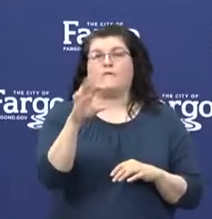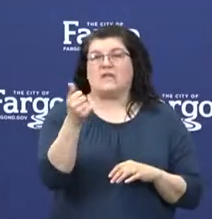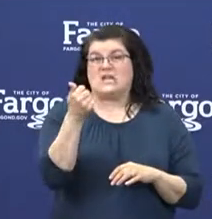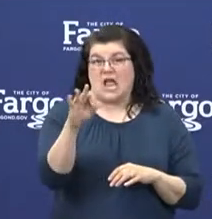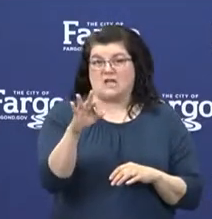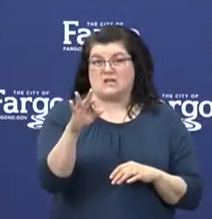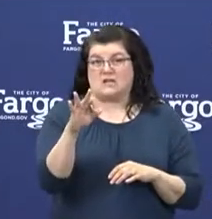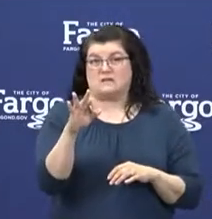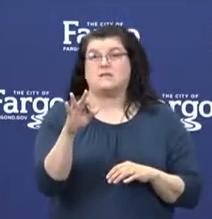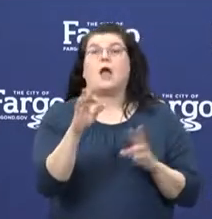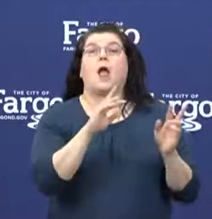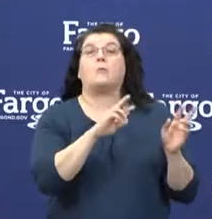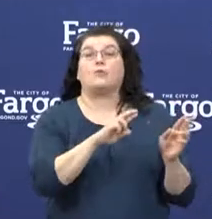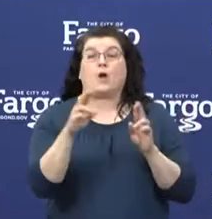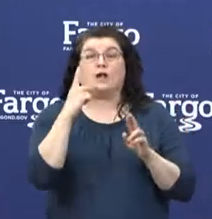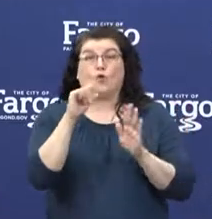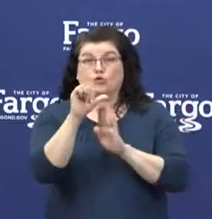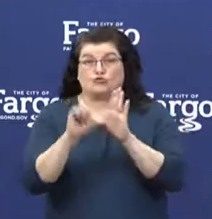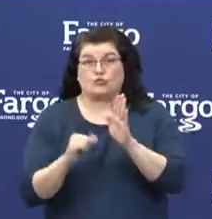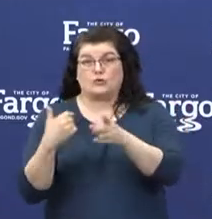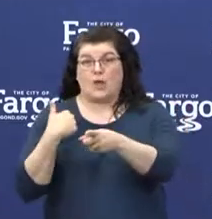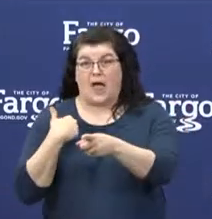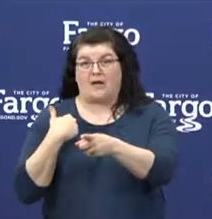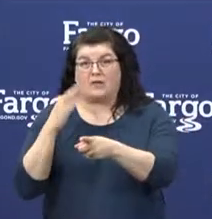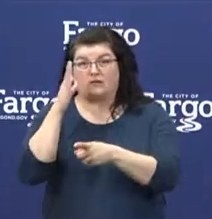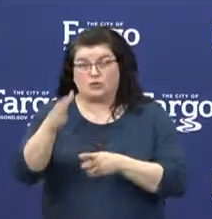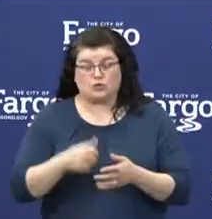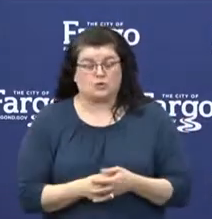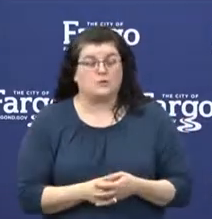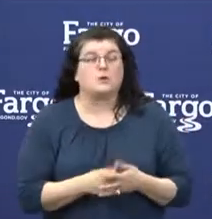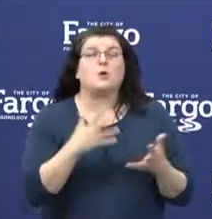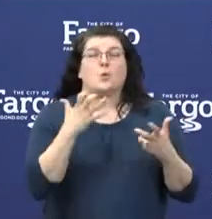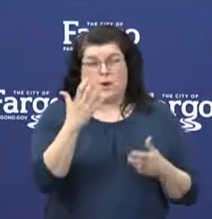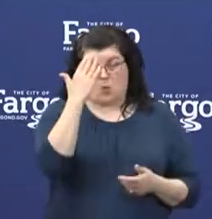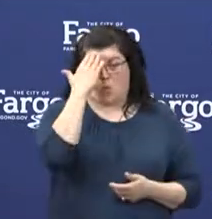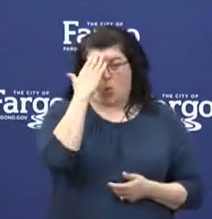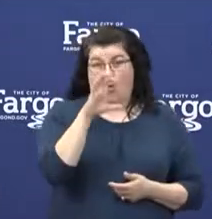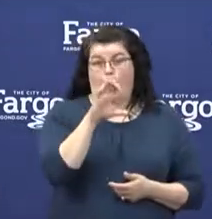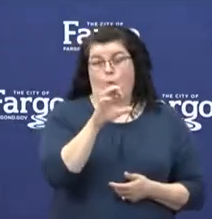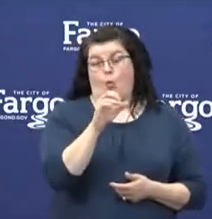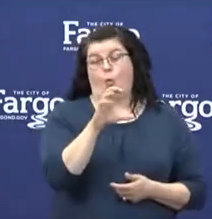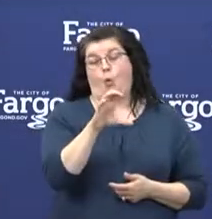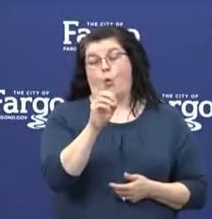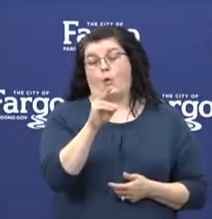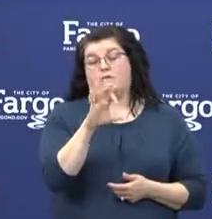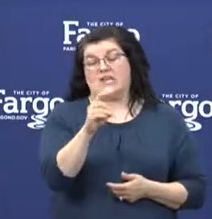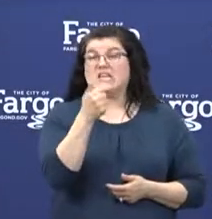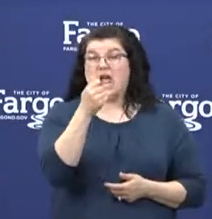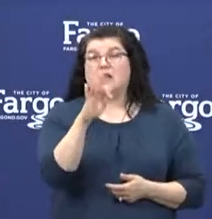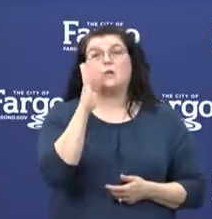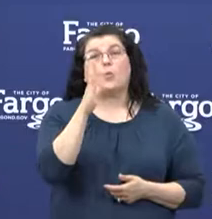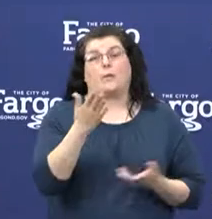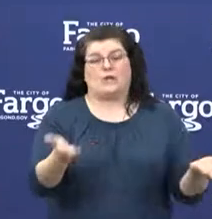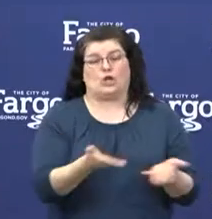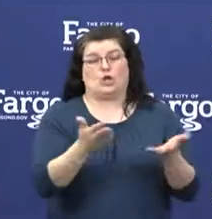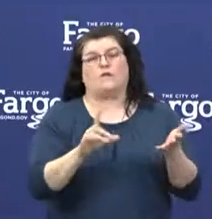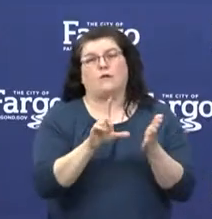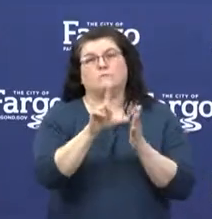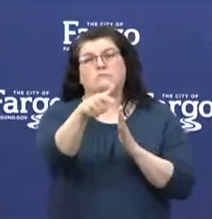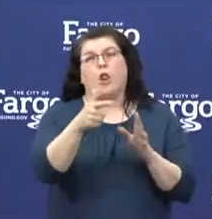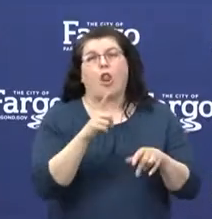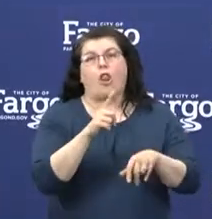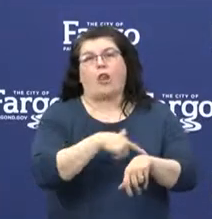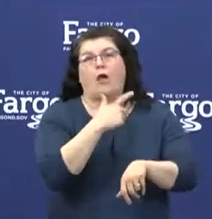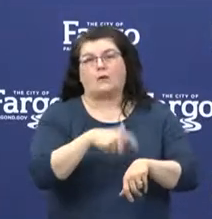now that COVID-19 will continue to be present in our communities for quite some time. We are well prepared to continue to care for COVID